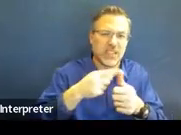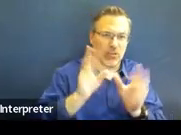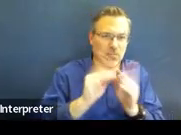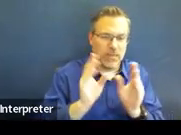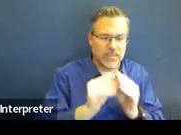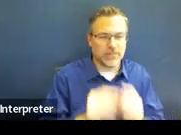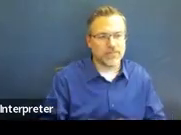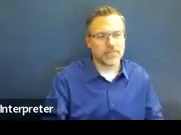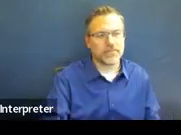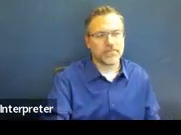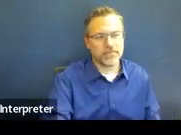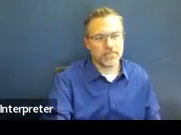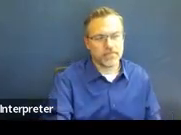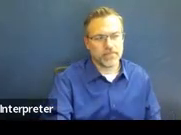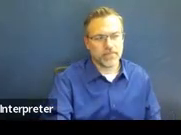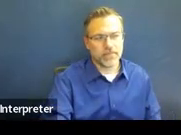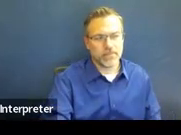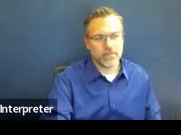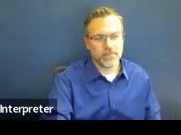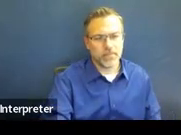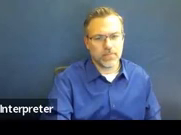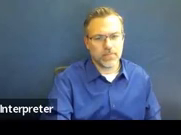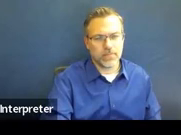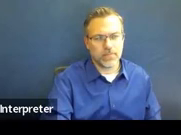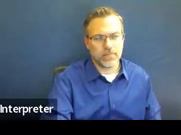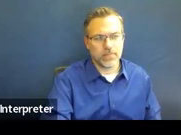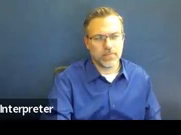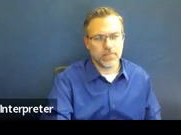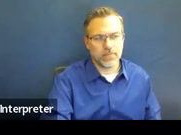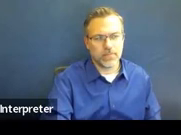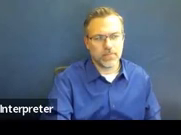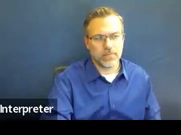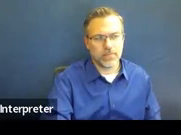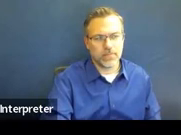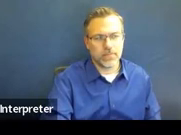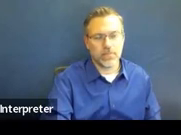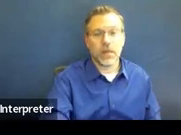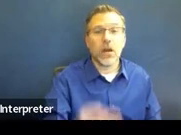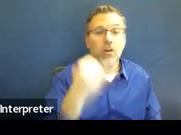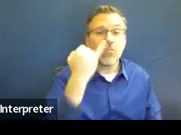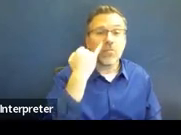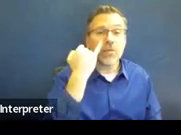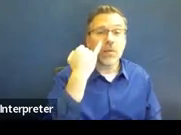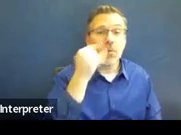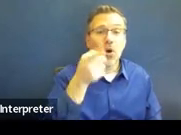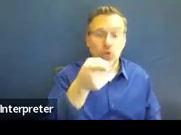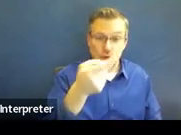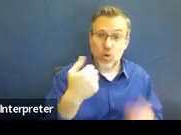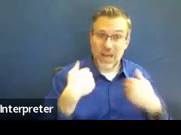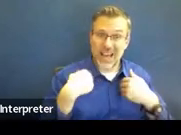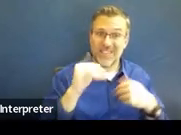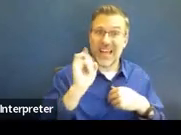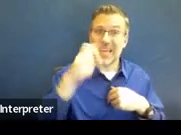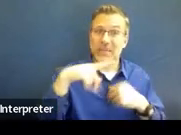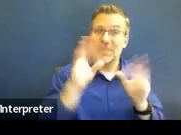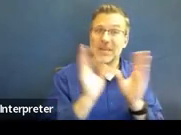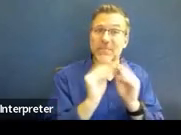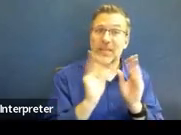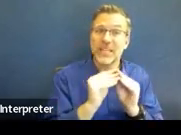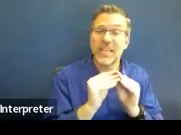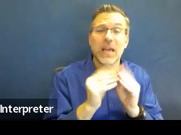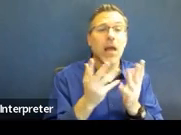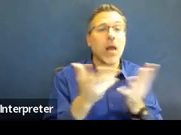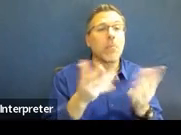So something else to think about is what if you hold that IEP meeting, but the parent or guardian